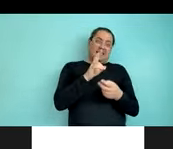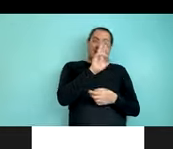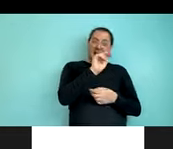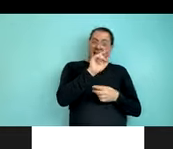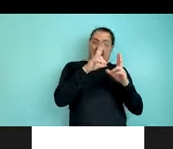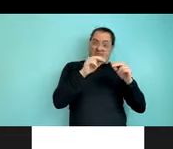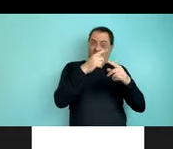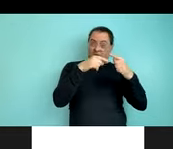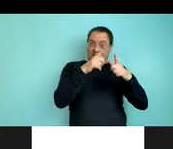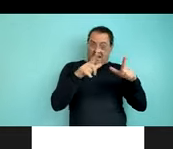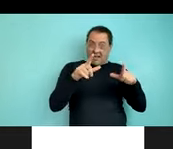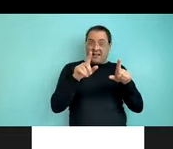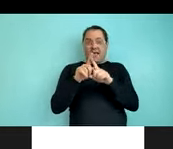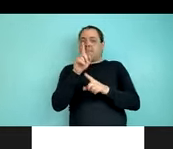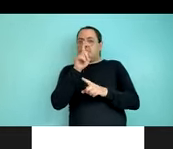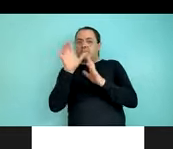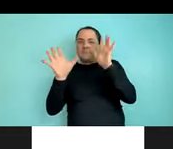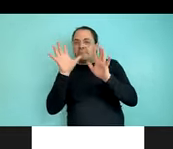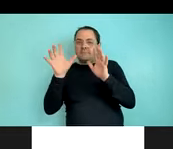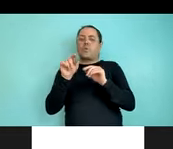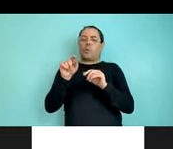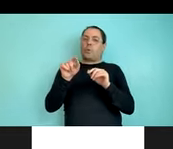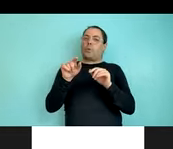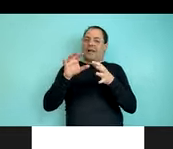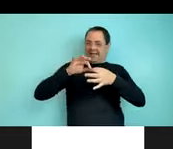due to regularization biases associated with language learning.